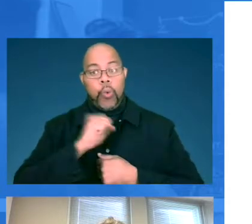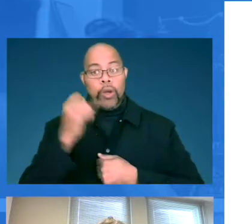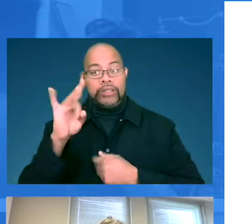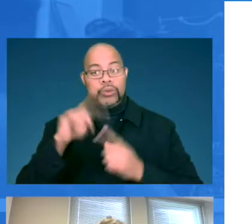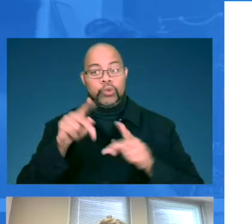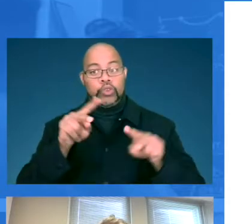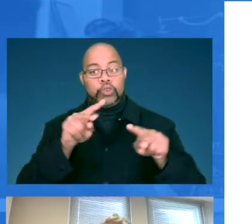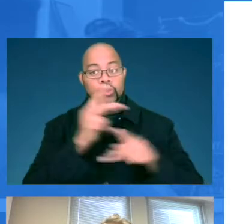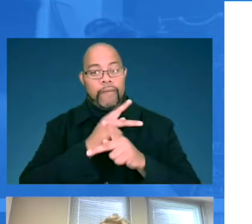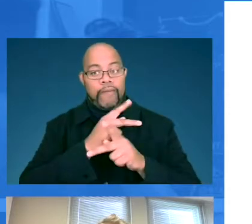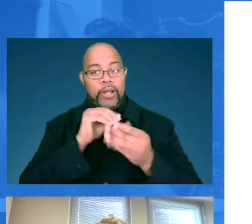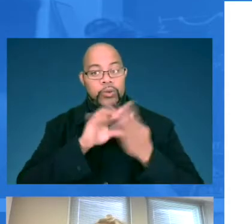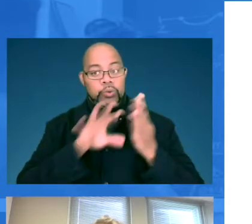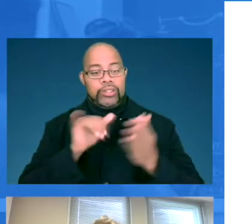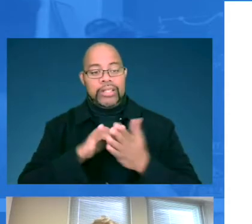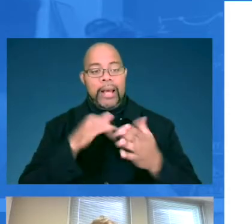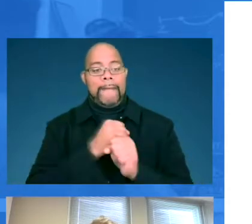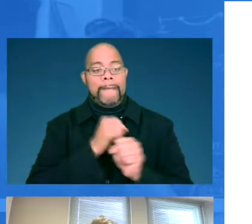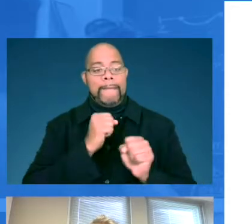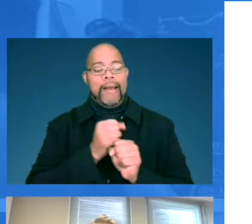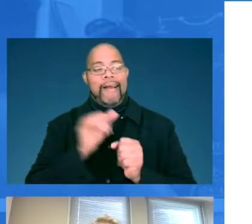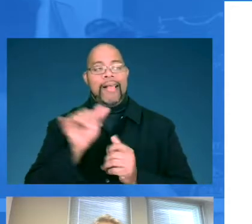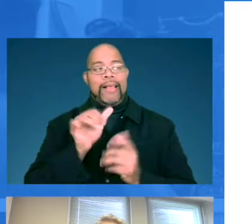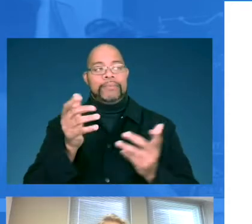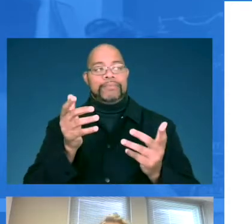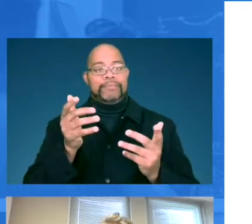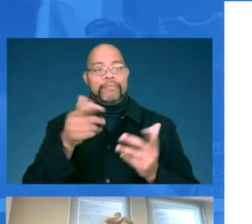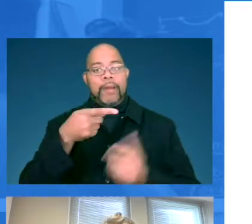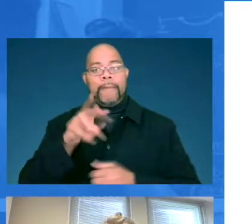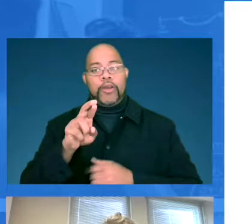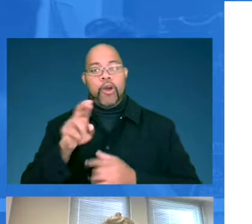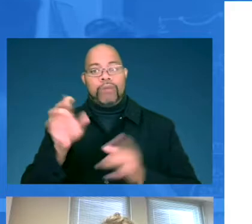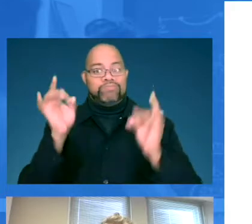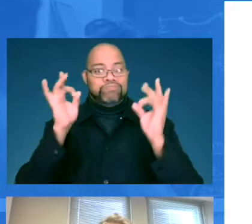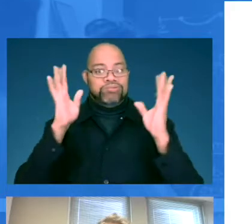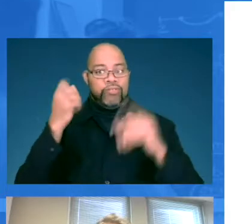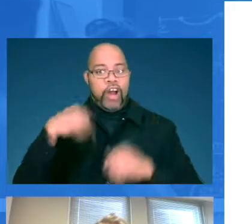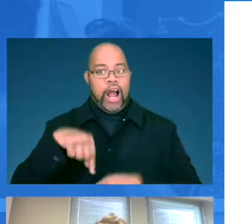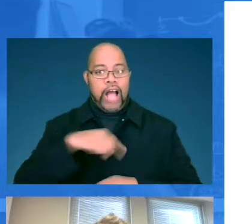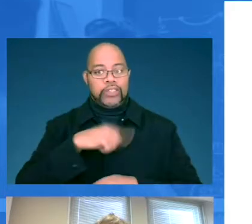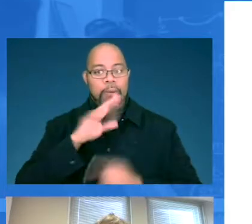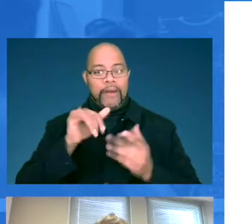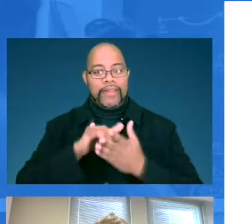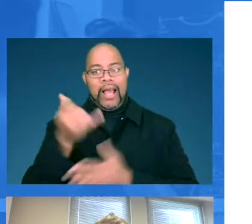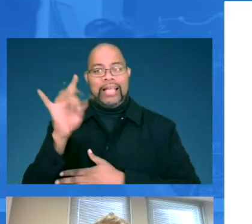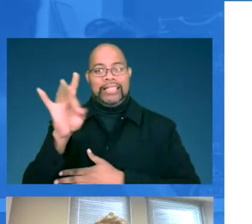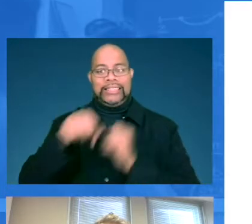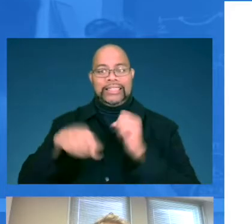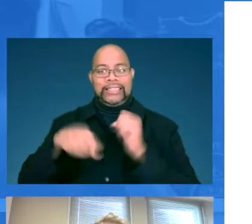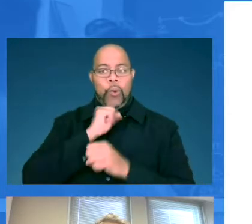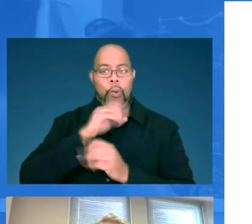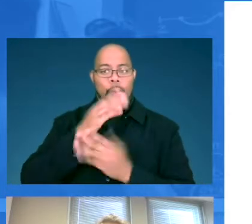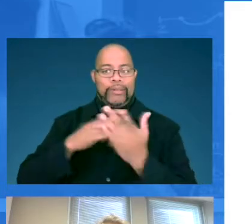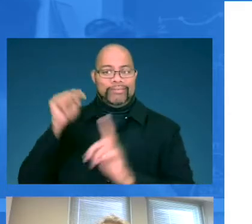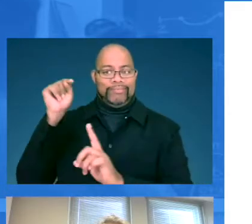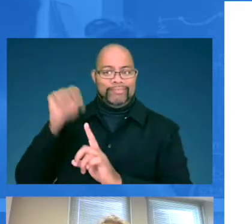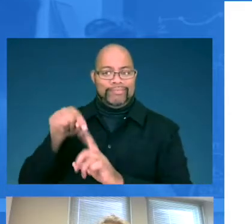-olds to supervise students. So that just created sort of a PR nightmare for us to talk about that 18-year-old piece.